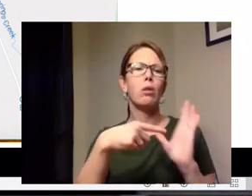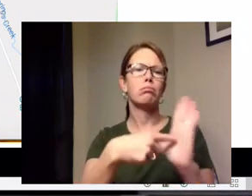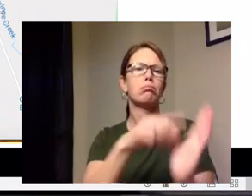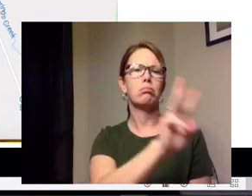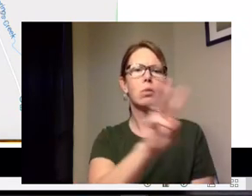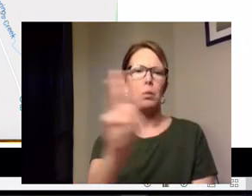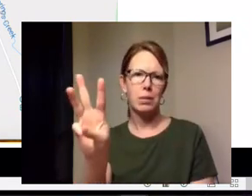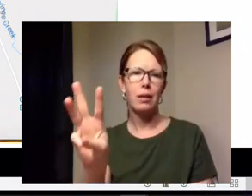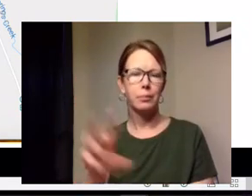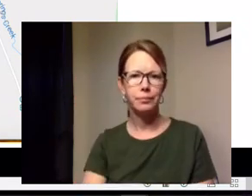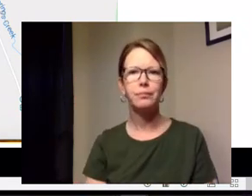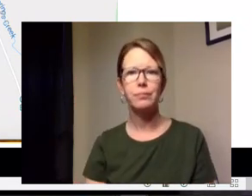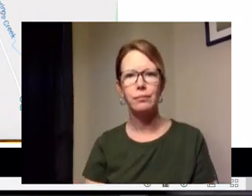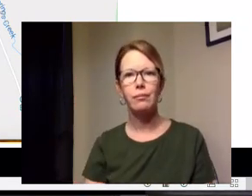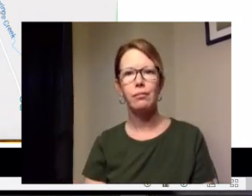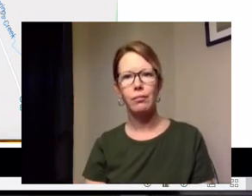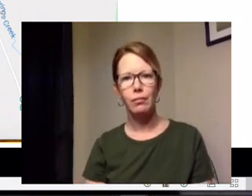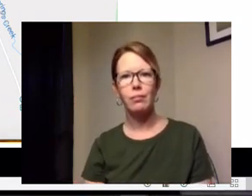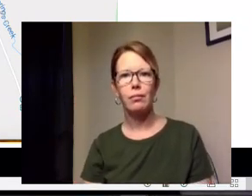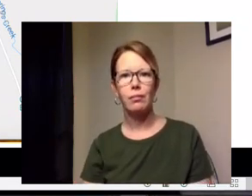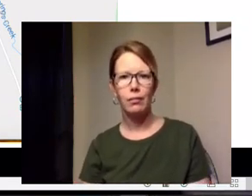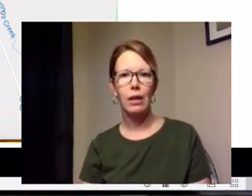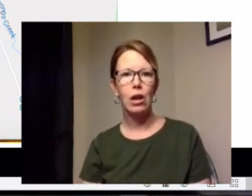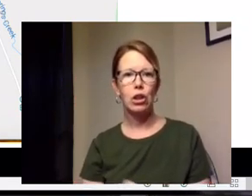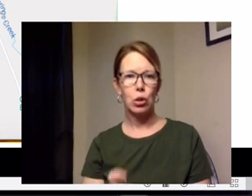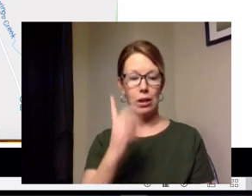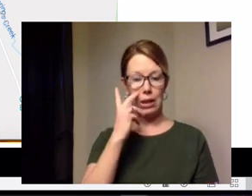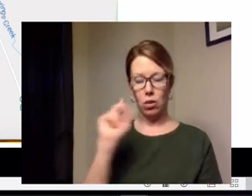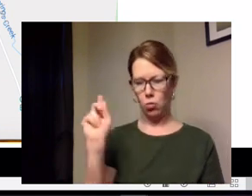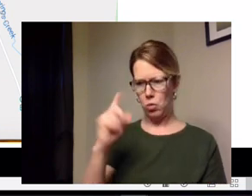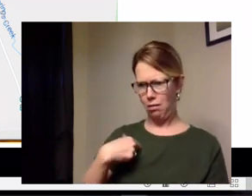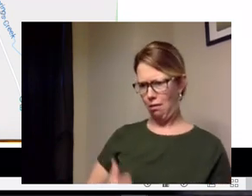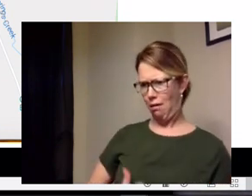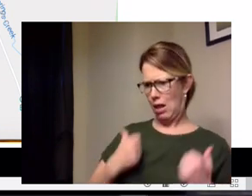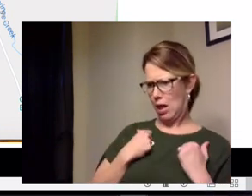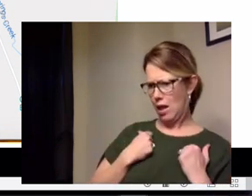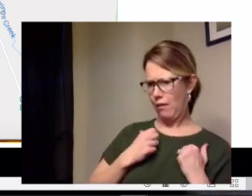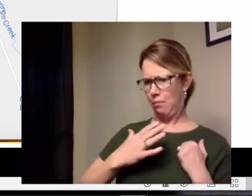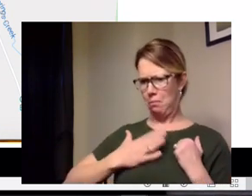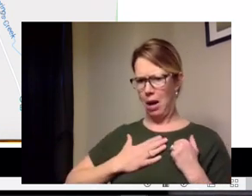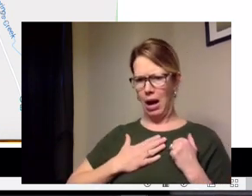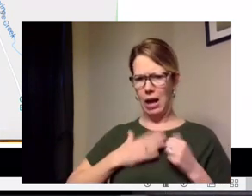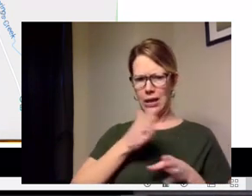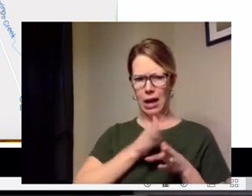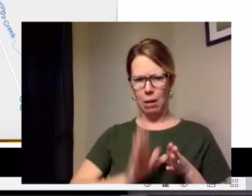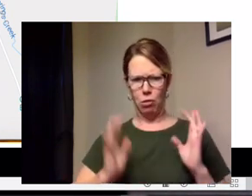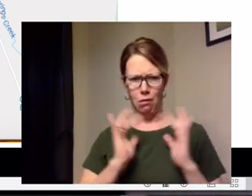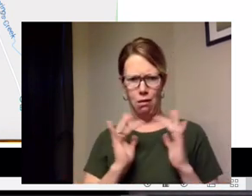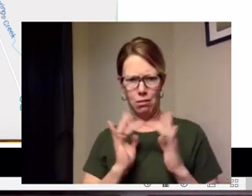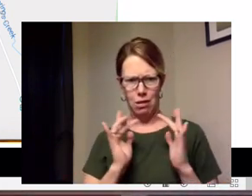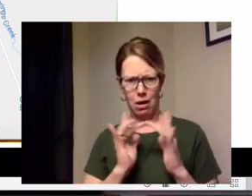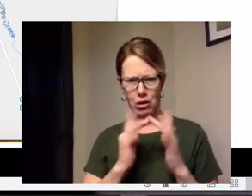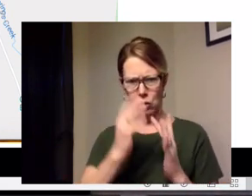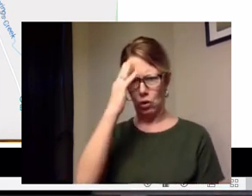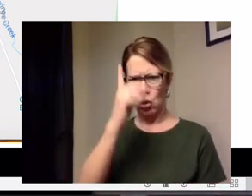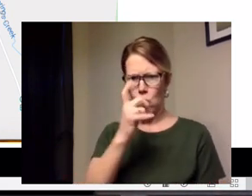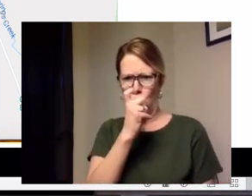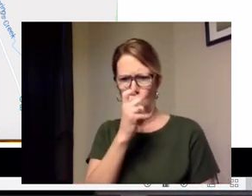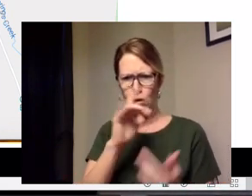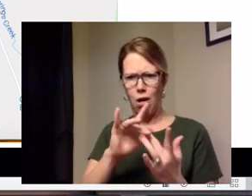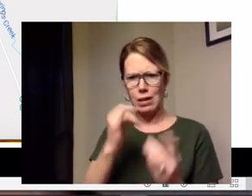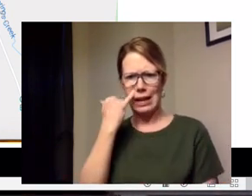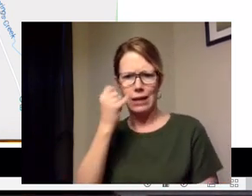able to identify where you live with your neighborhood block contact and that information will be provided every household so that you will know who this person is